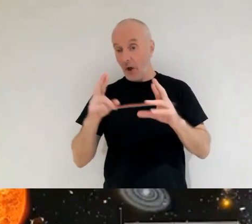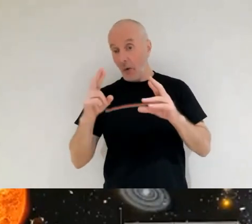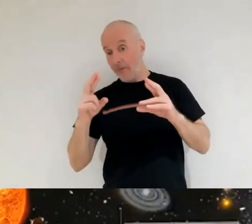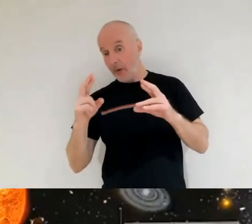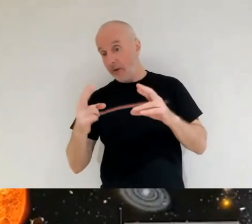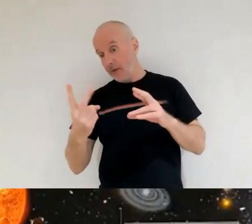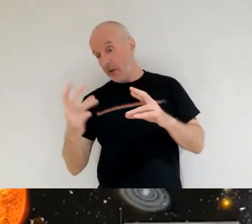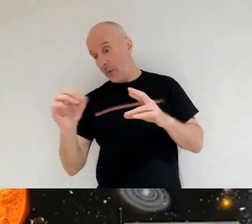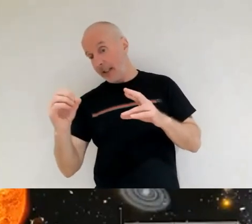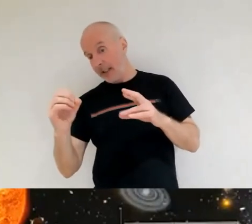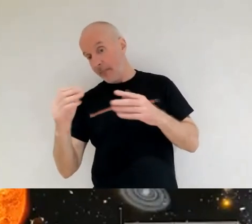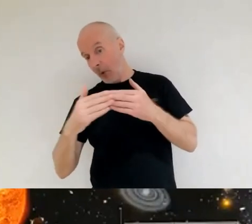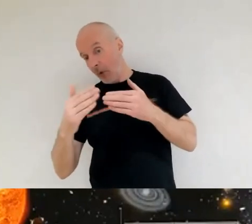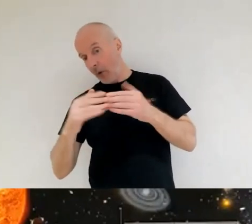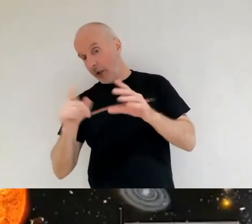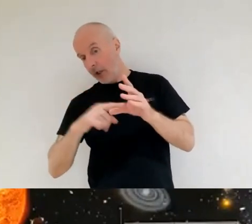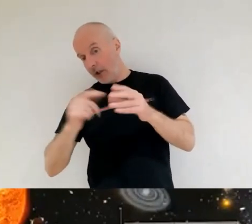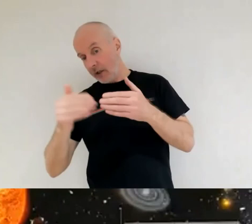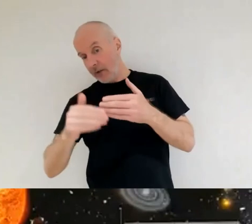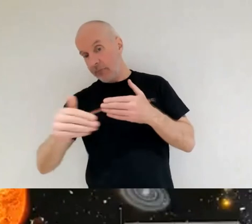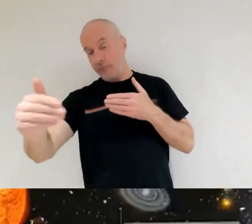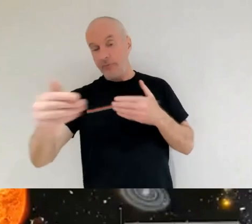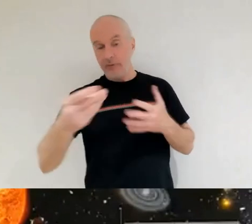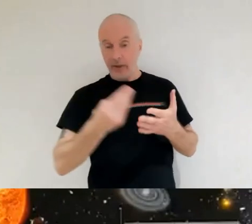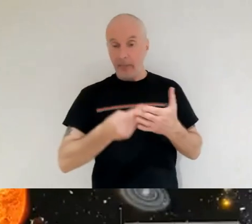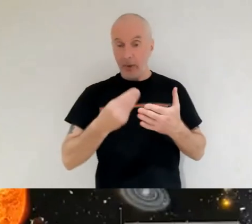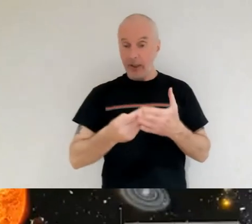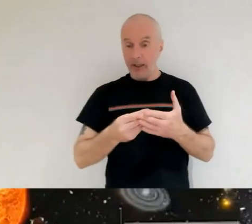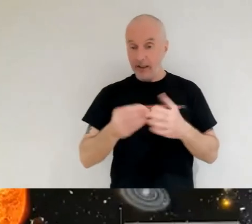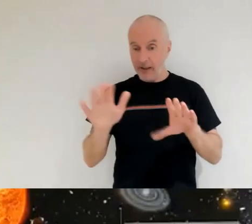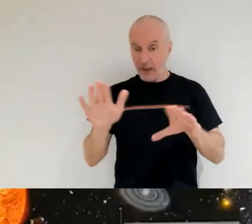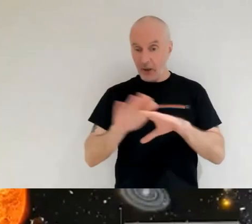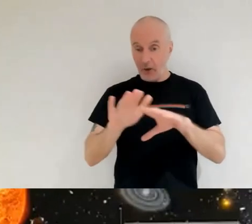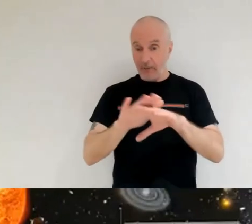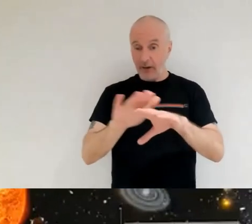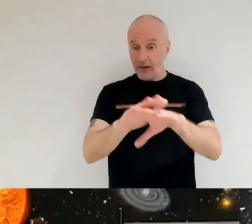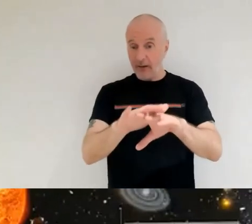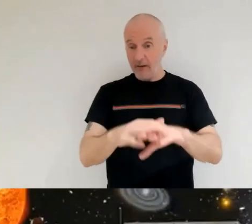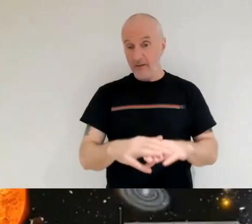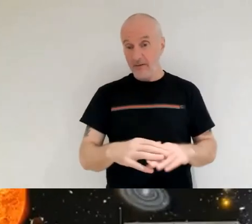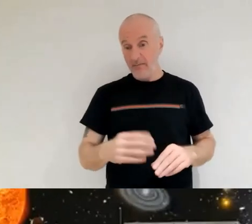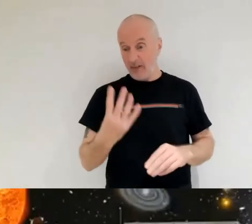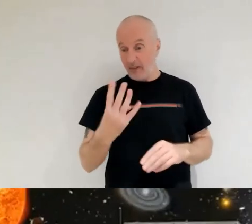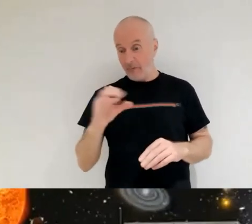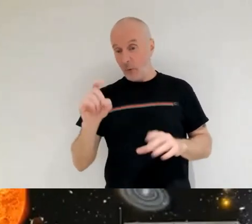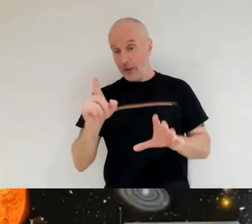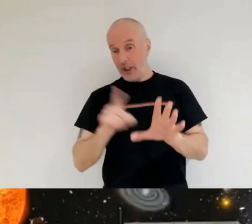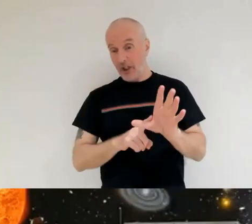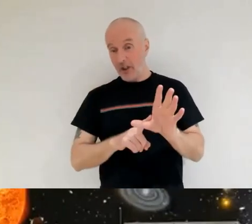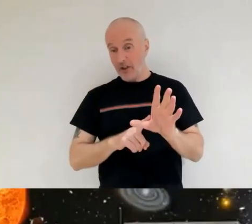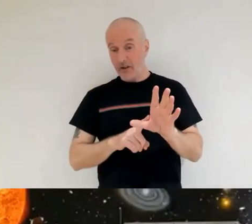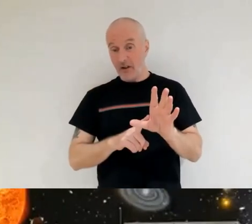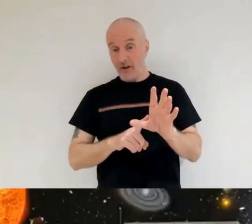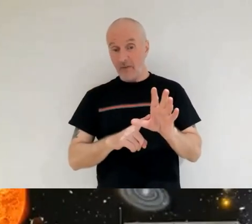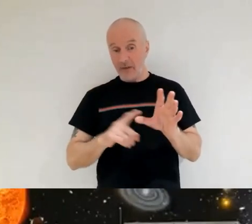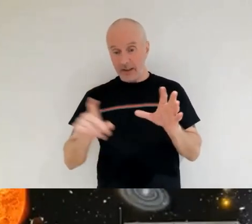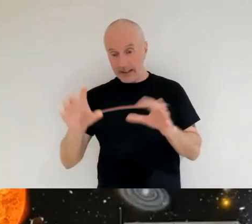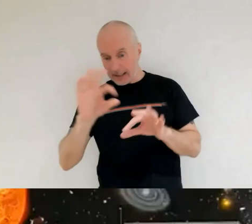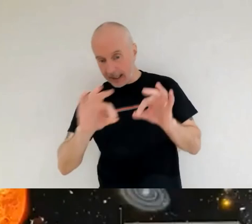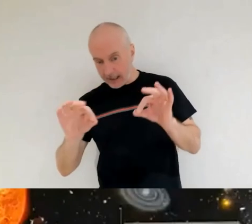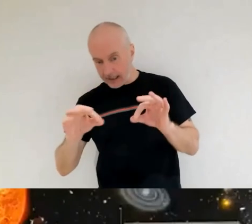data out of this so that money is going to be split up over nearly 40 years worth of science and engineering